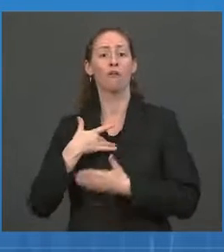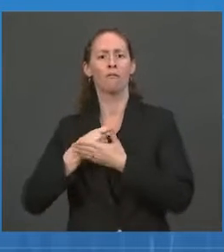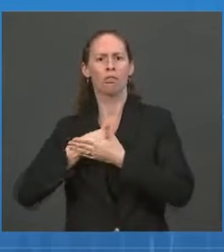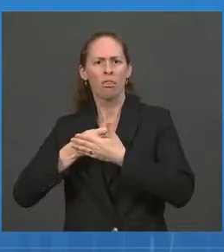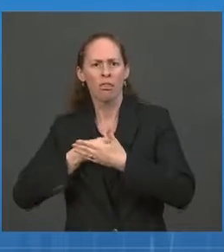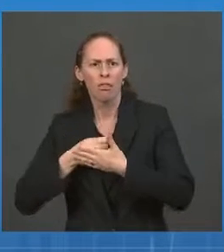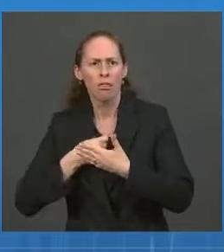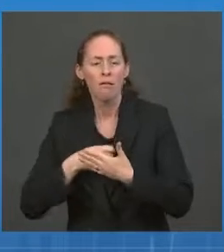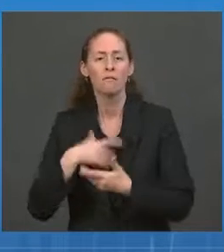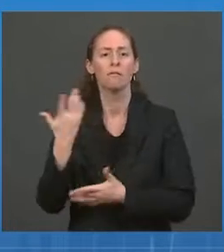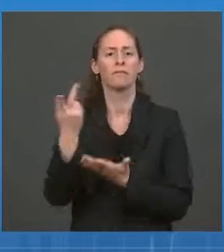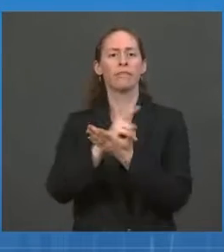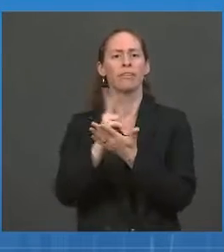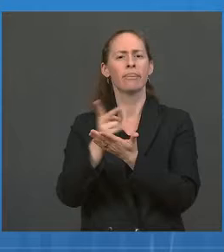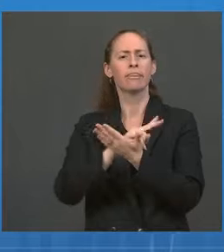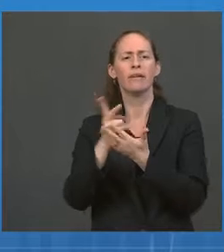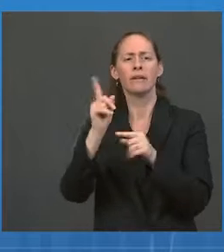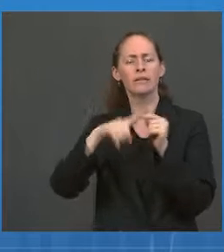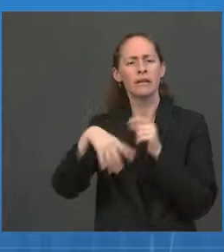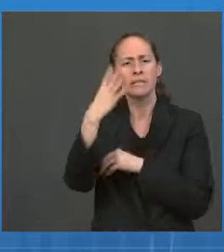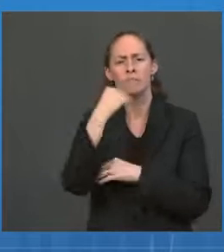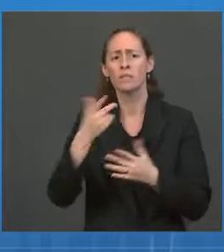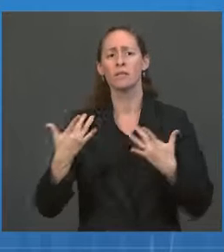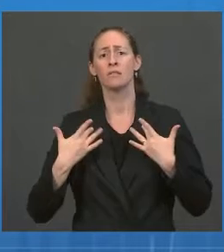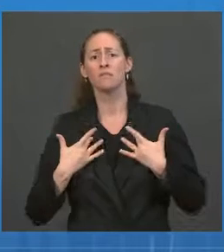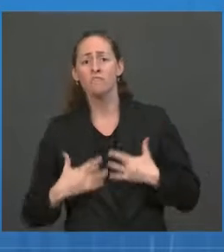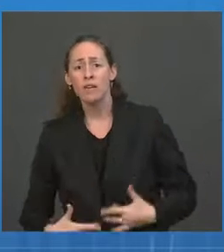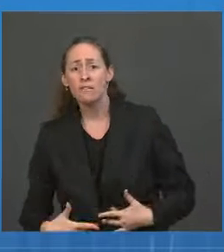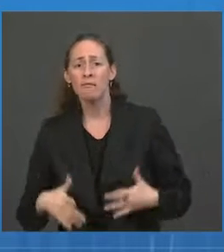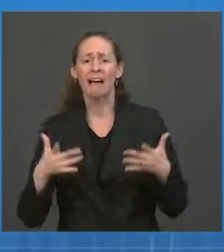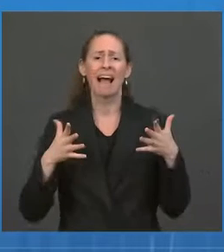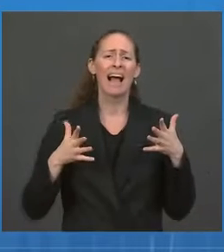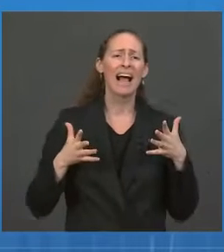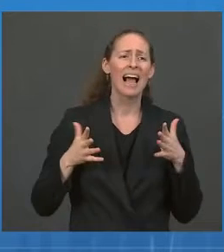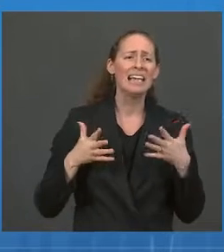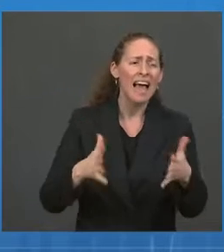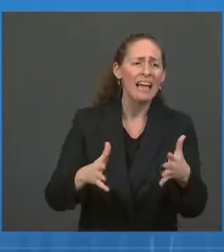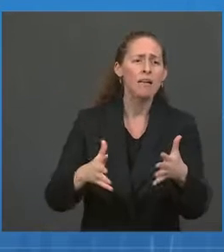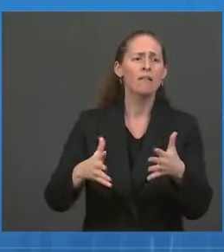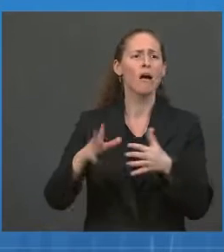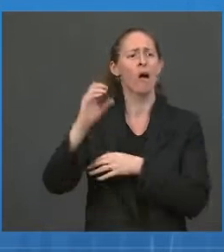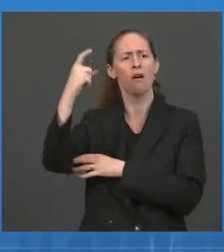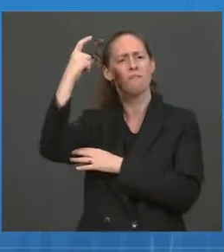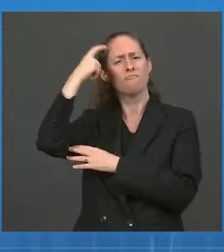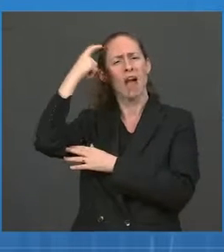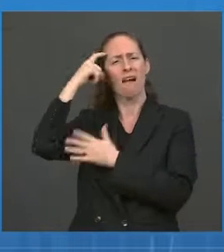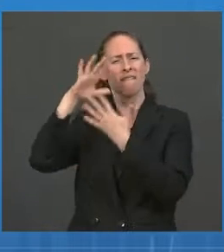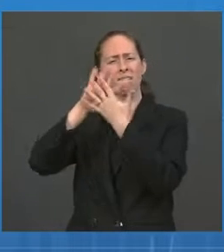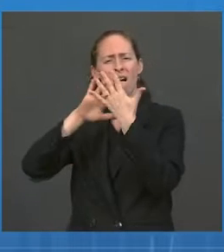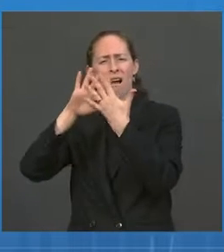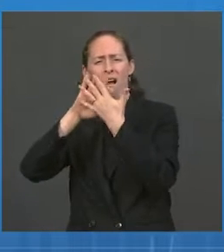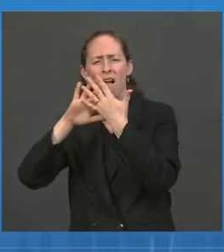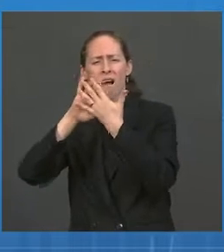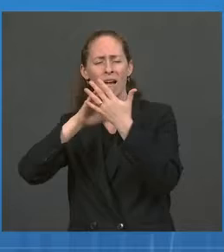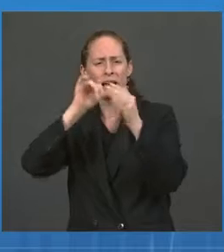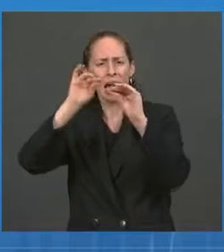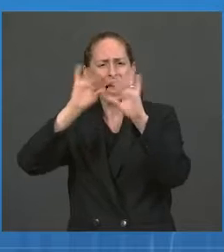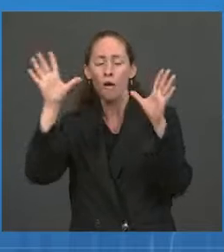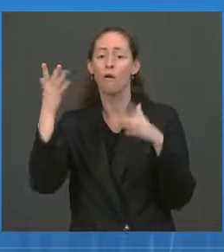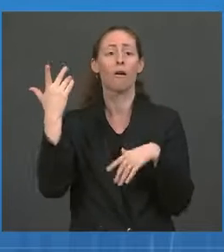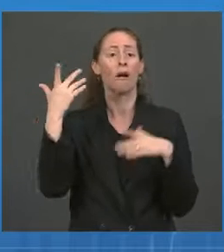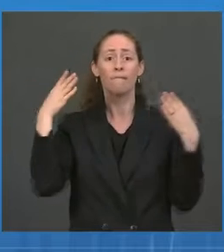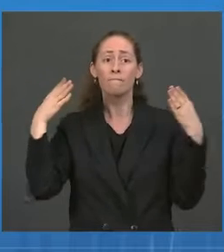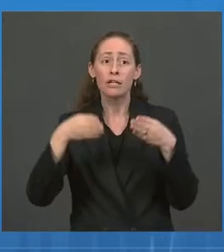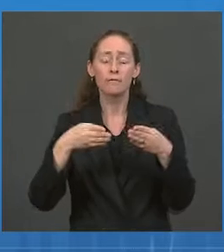anxiety, and what referred to as brain fog or inability to concentrate. So what are we doing about